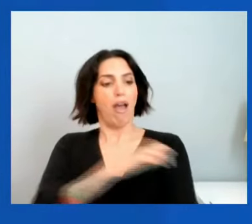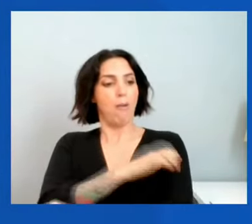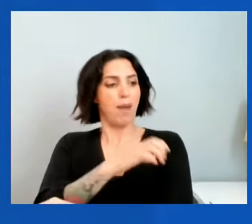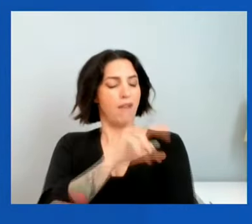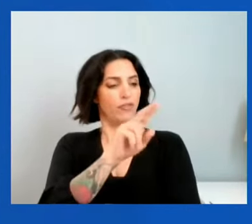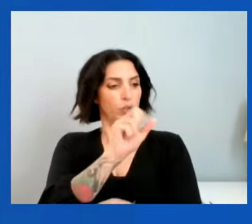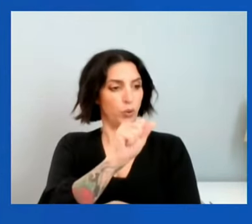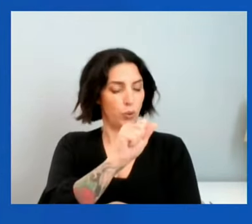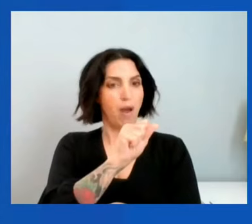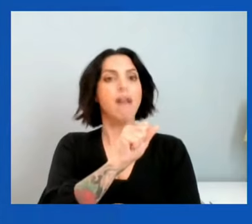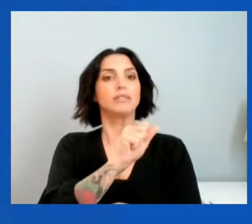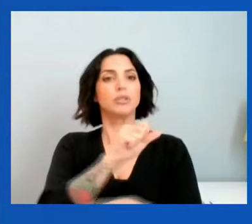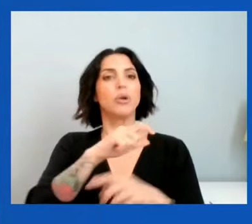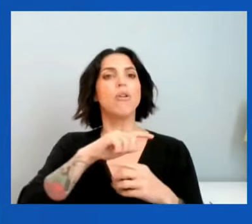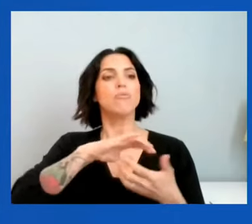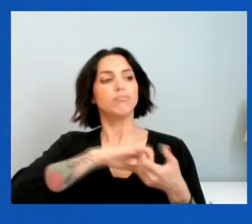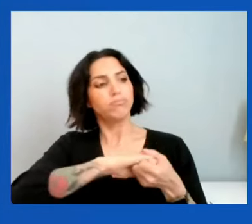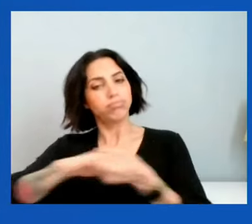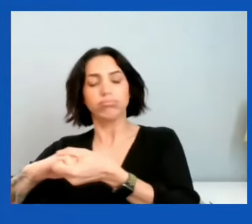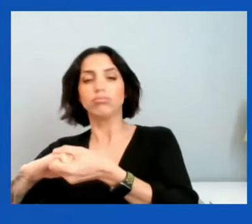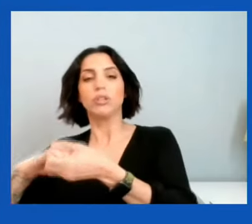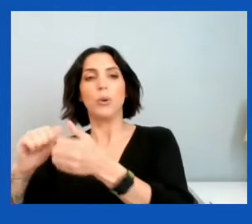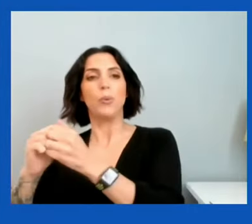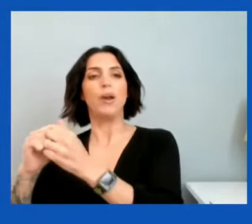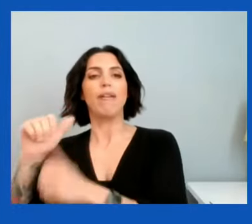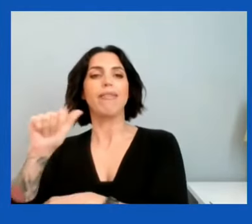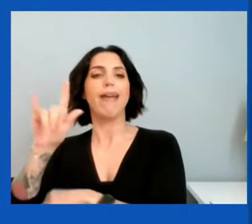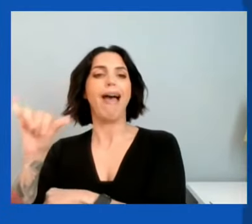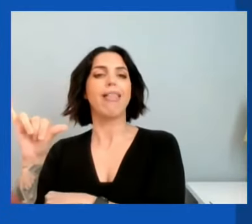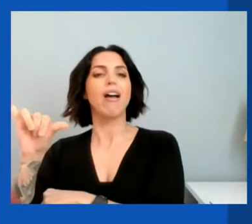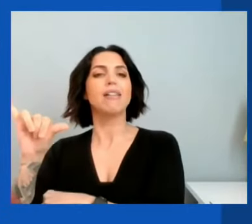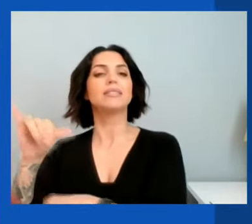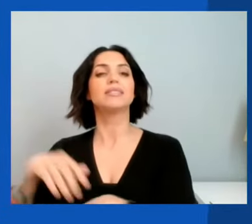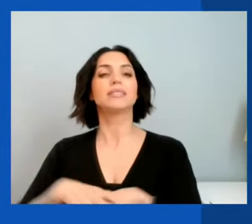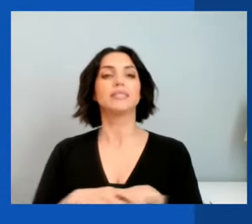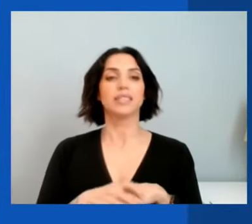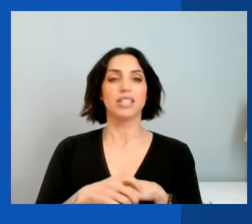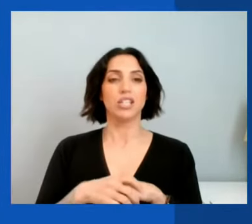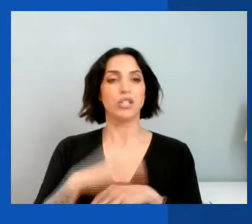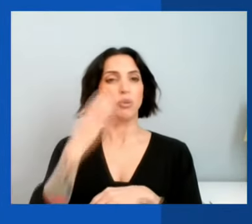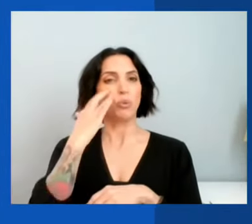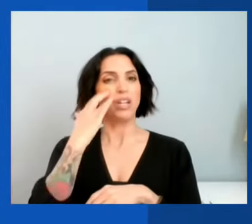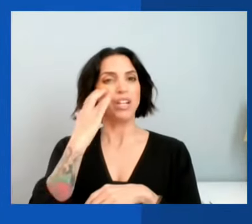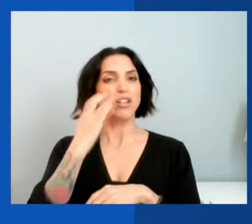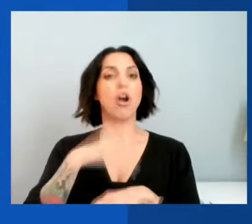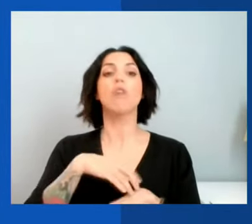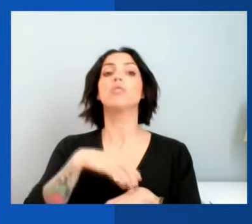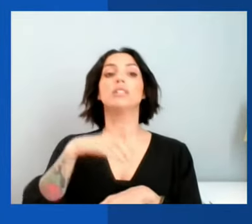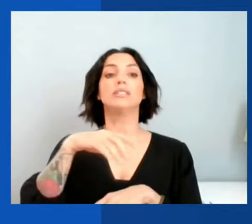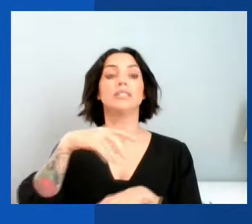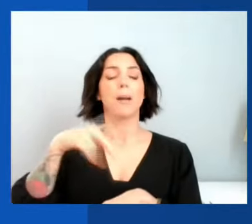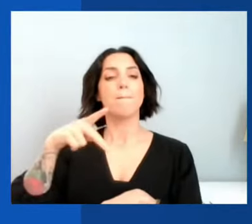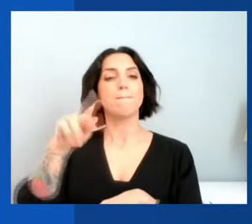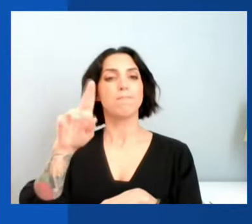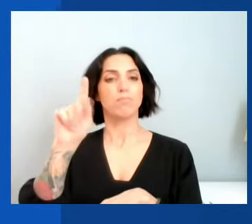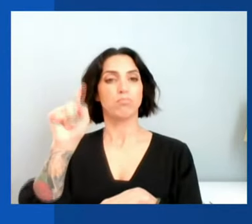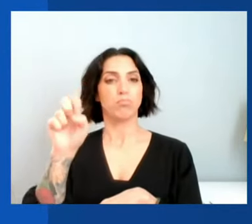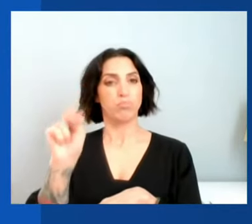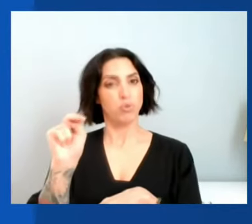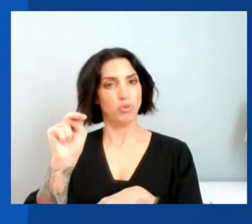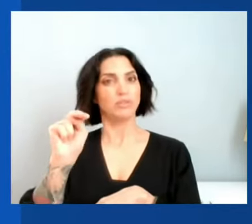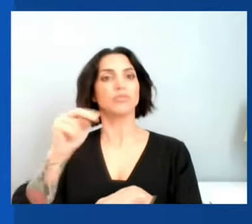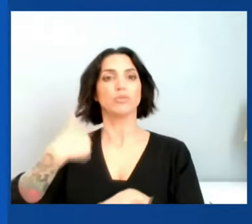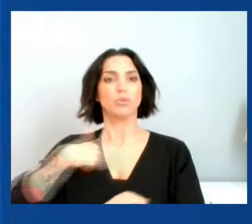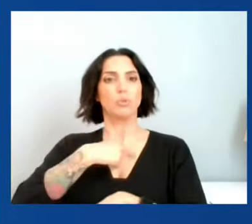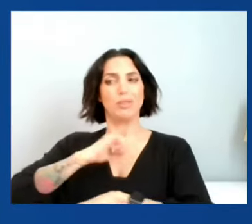with its allies. We need only look at the sweeping sanctions since Putin launched his war on Ukraine to